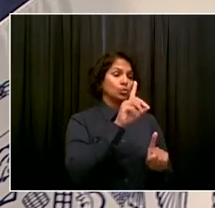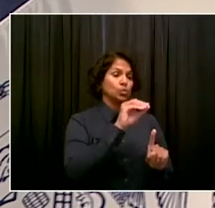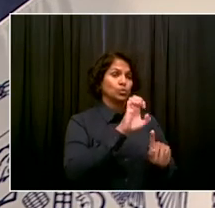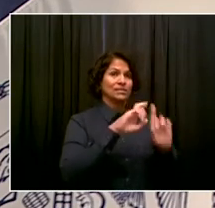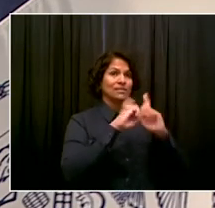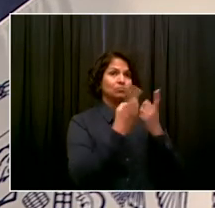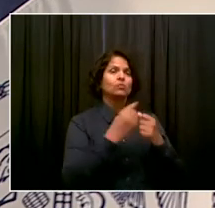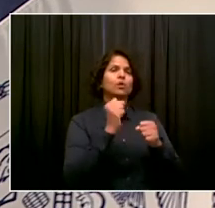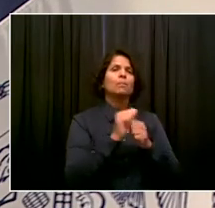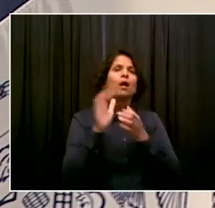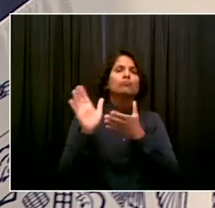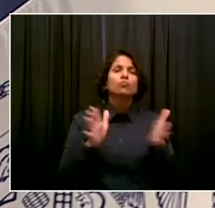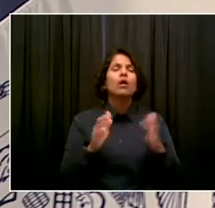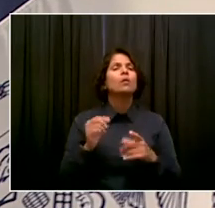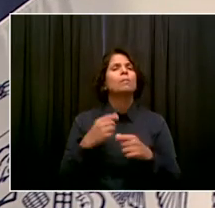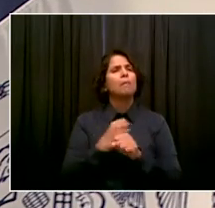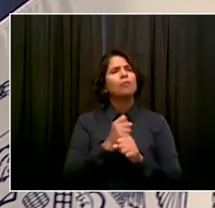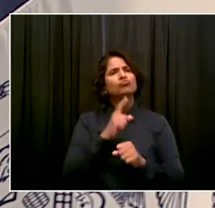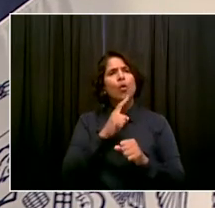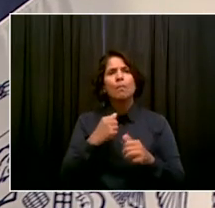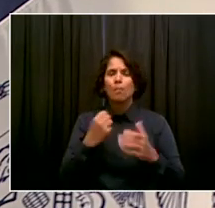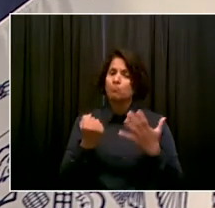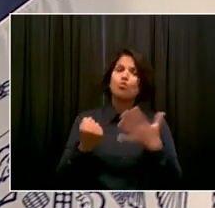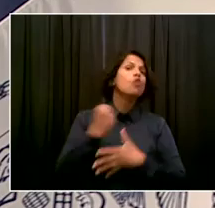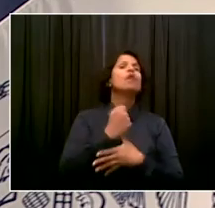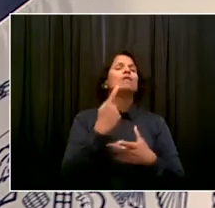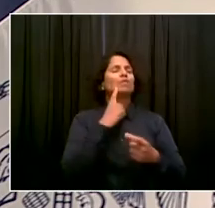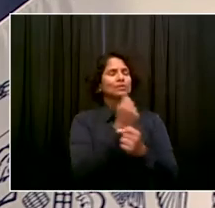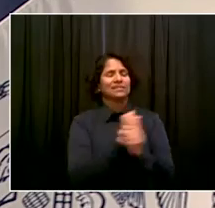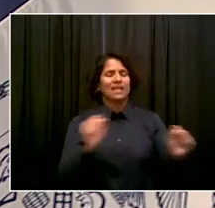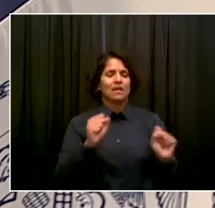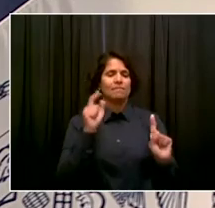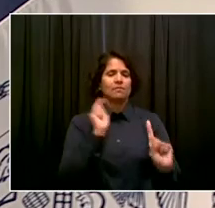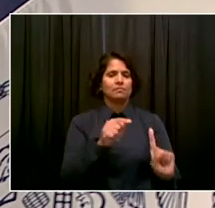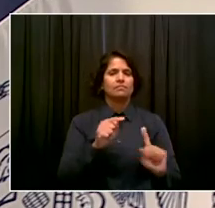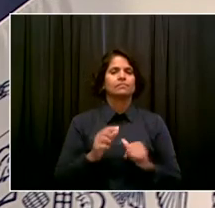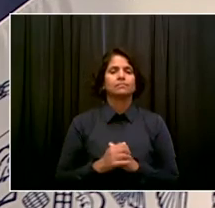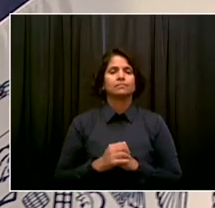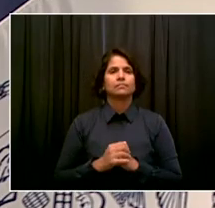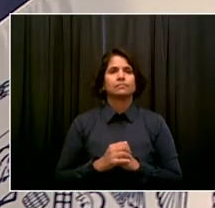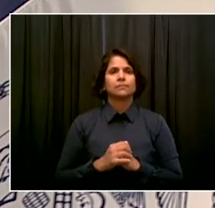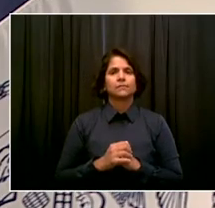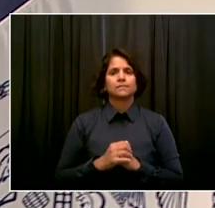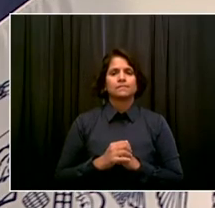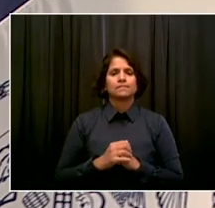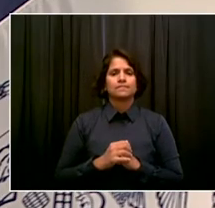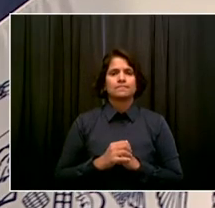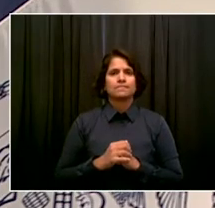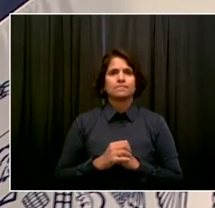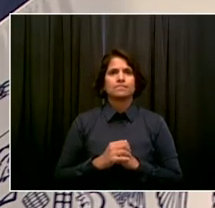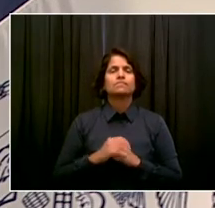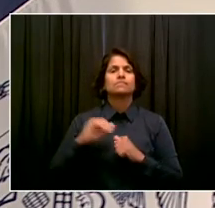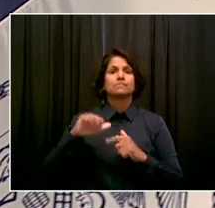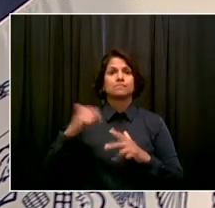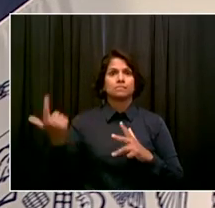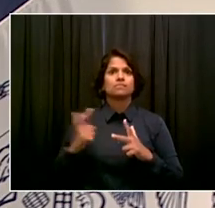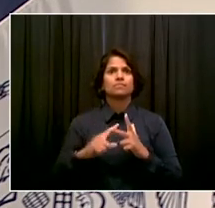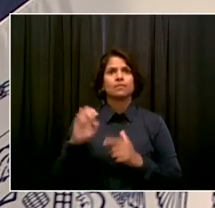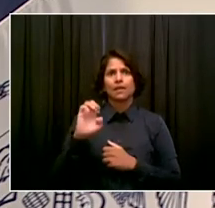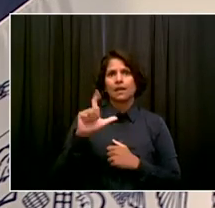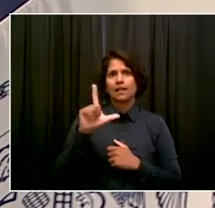compassionate safety is going to exist this year and beyond. The next is Elizabeth Kim from Gothamist.